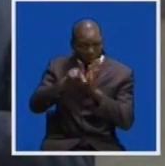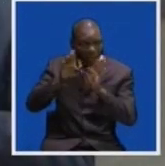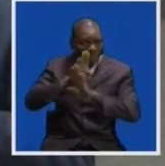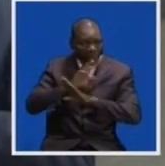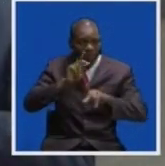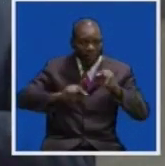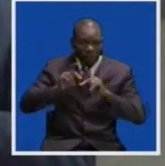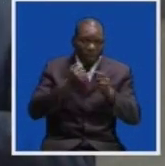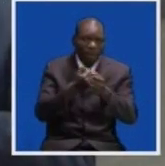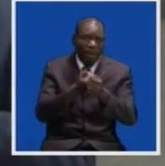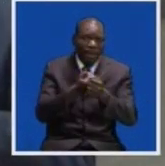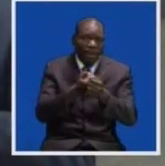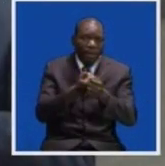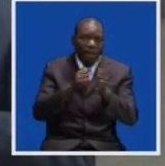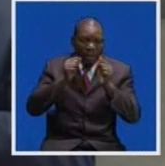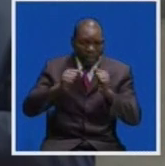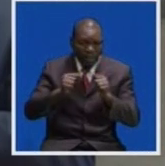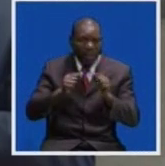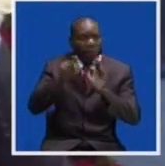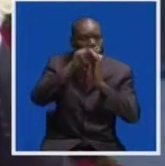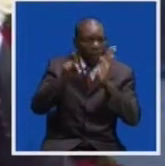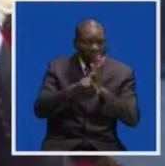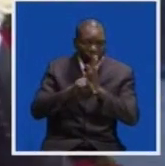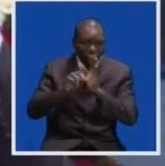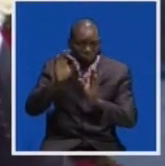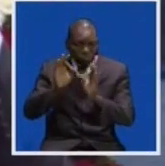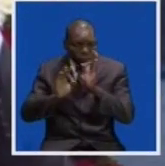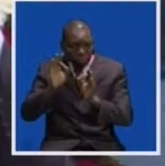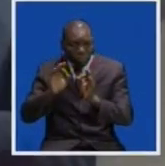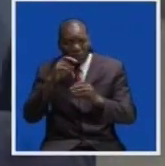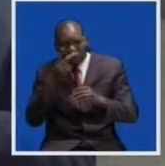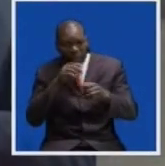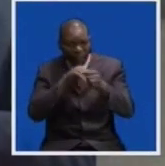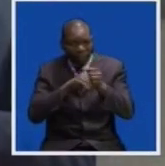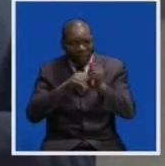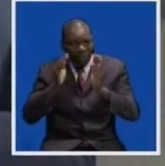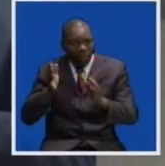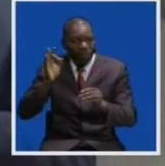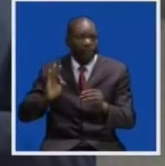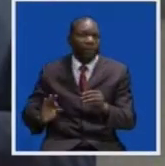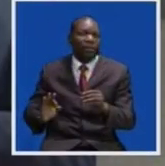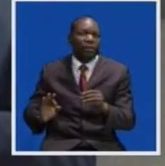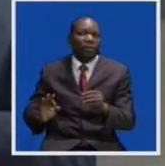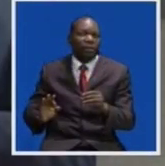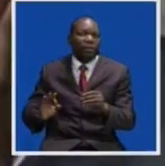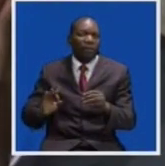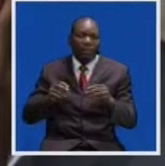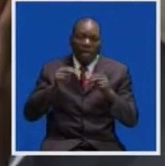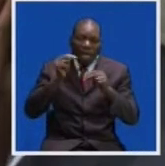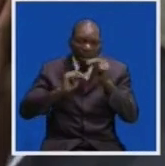have said we can review our policies anyway, we seek a dialogue between the investors and the neighbor shifts, it says